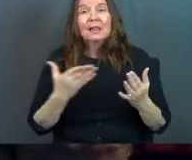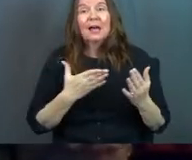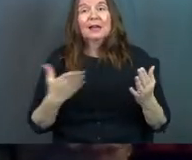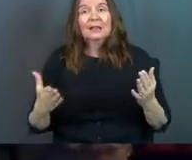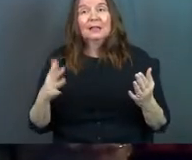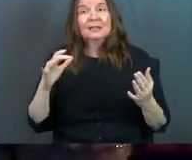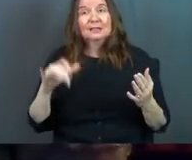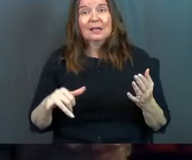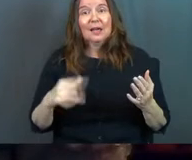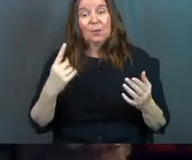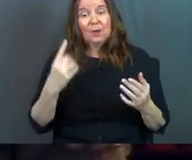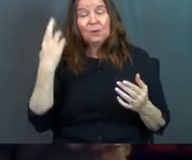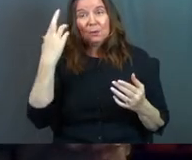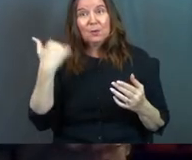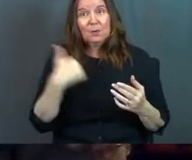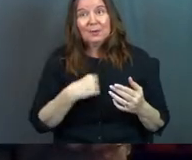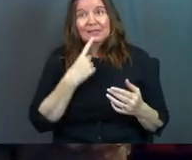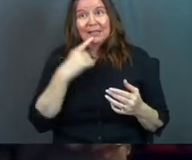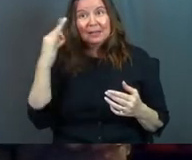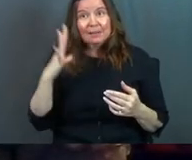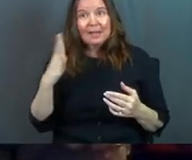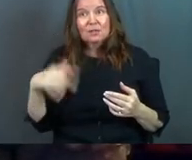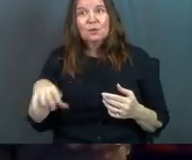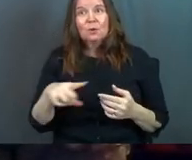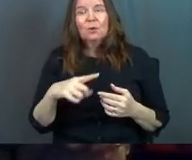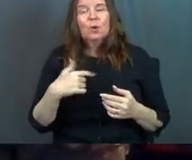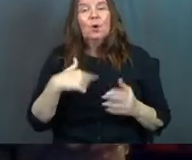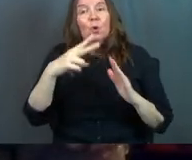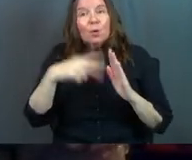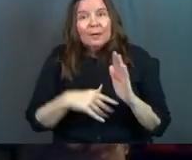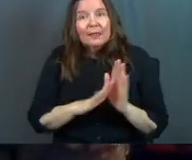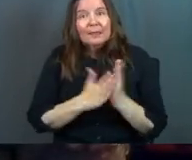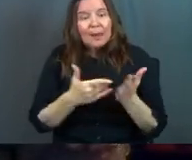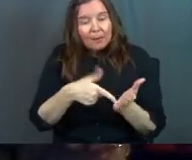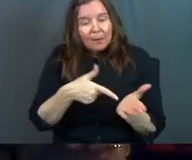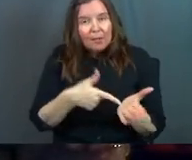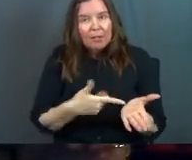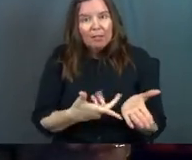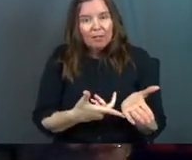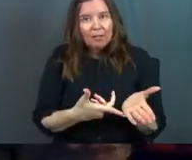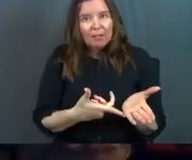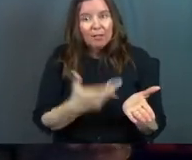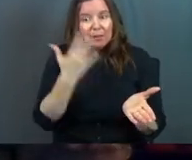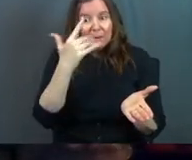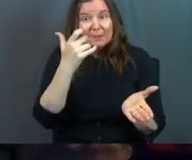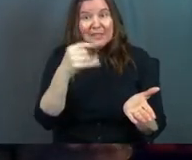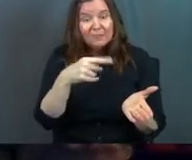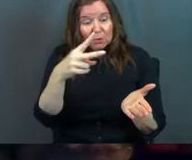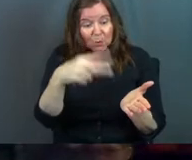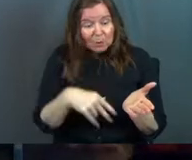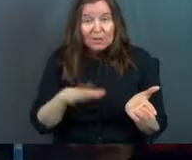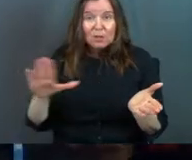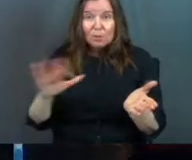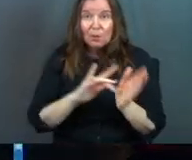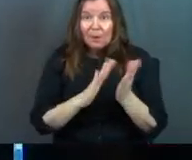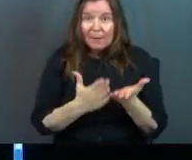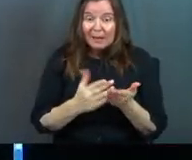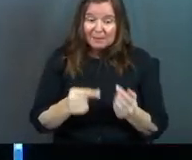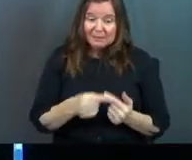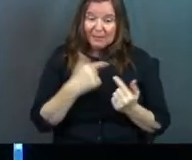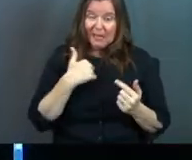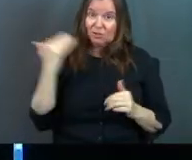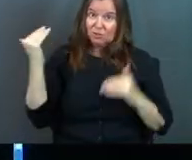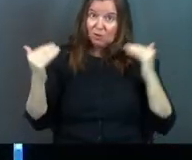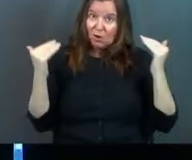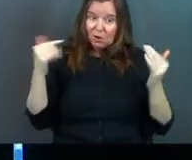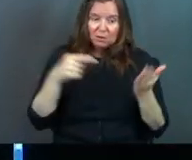things that, it's one of the reasons we say as pastors to you, read your Bible. Because if you read your Bible, especially